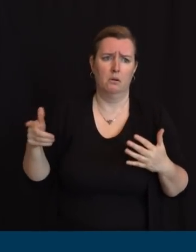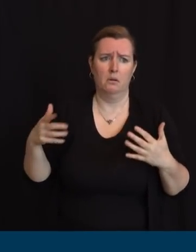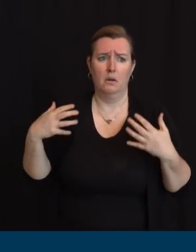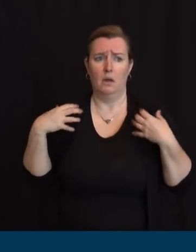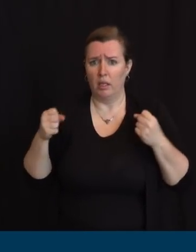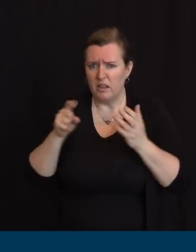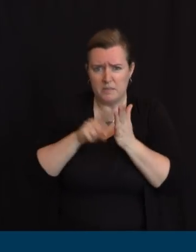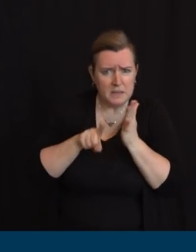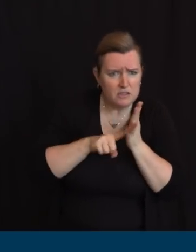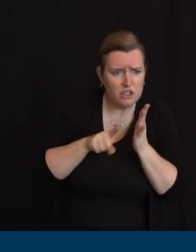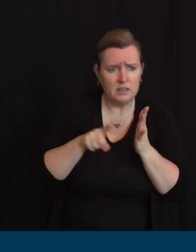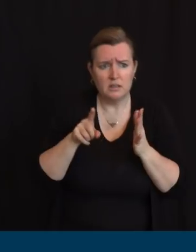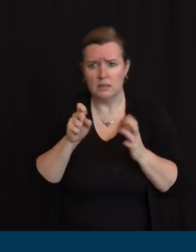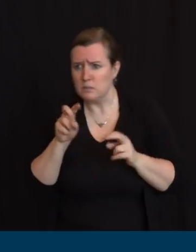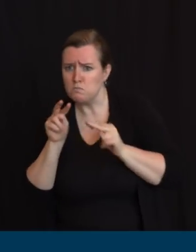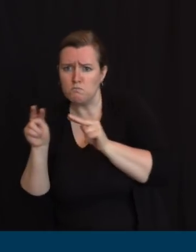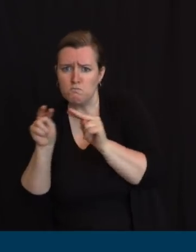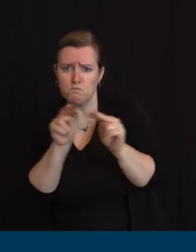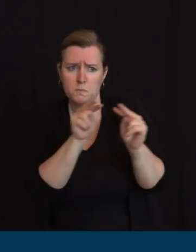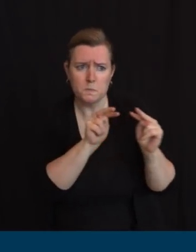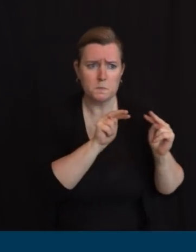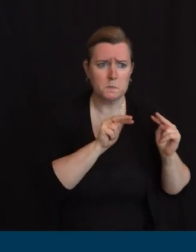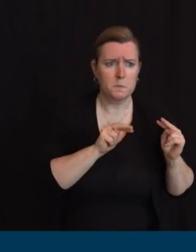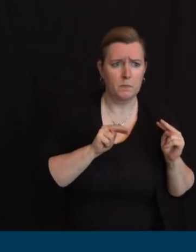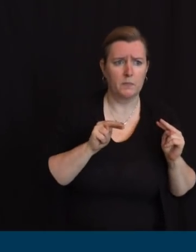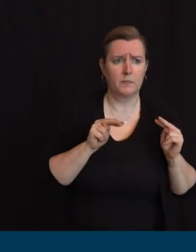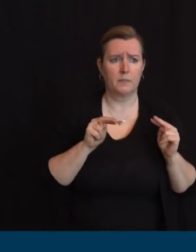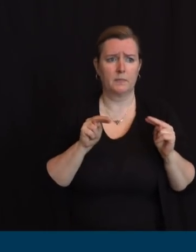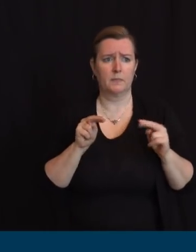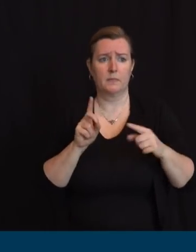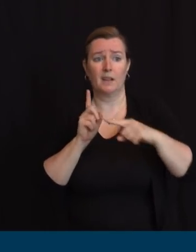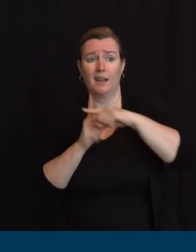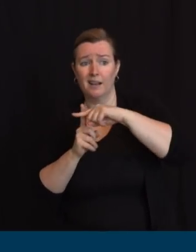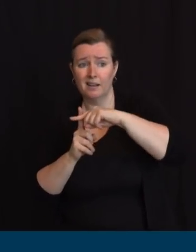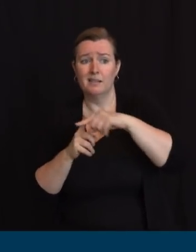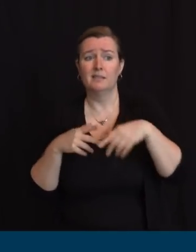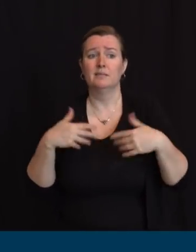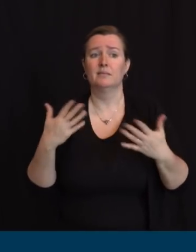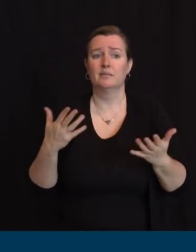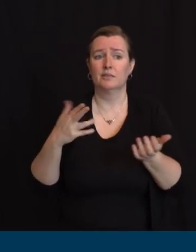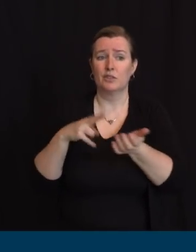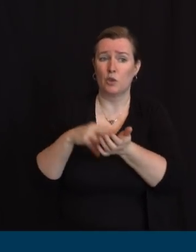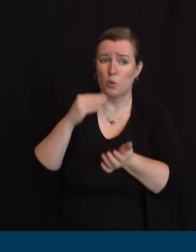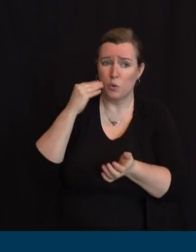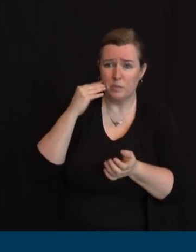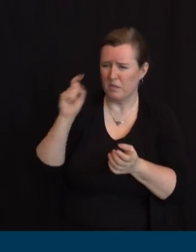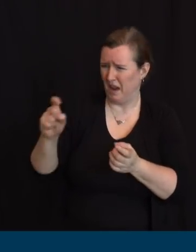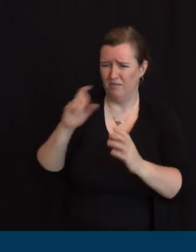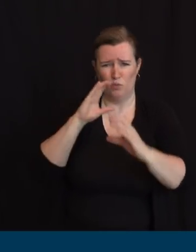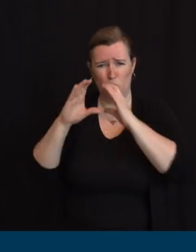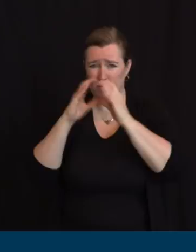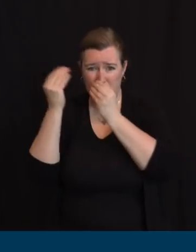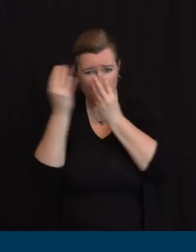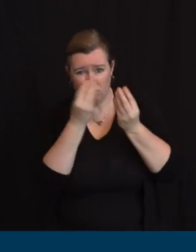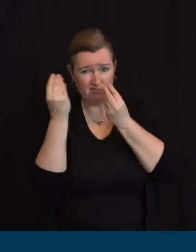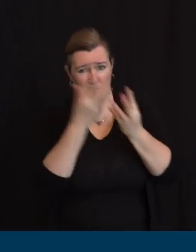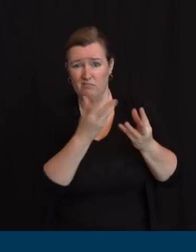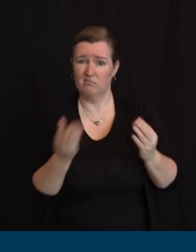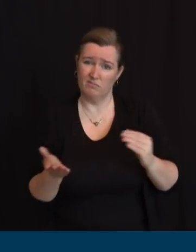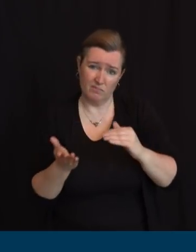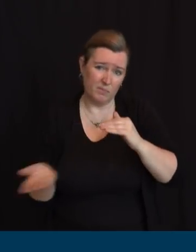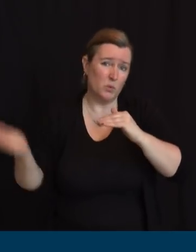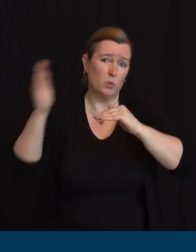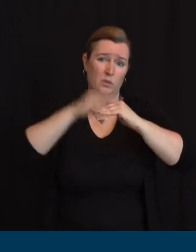in each of their organizations so with that we're going to um we're going to fold if that's okay um thank you